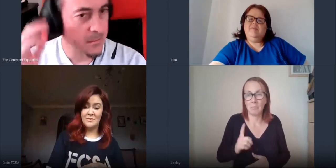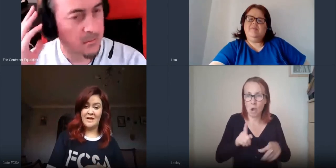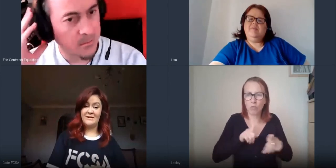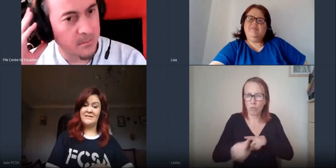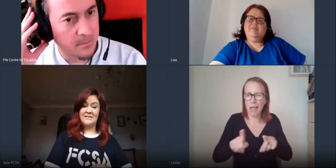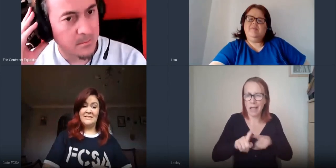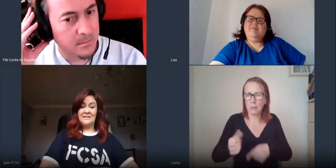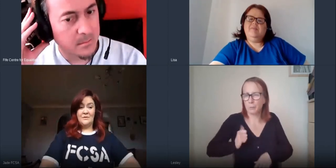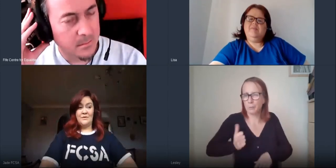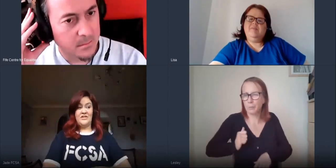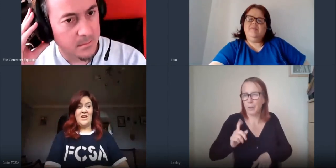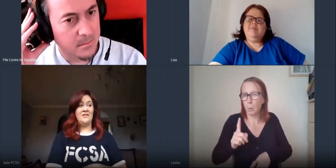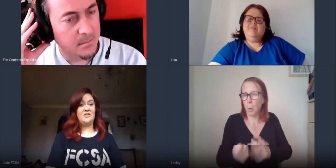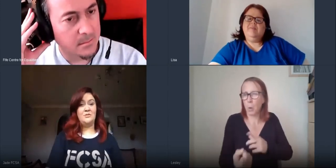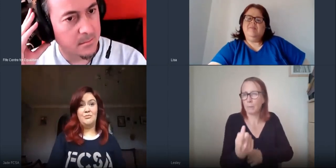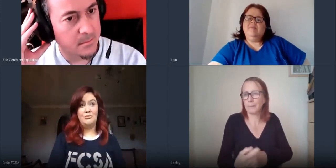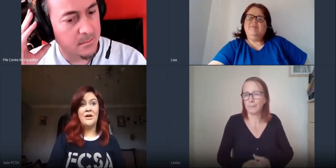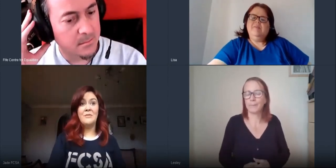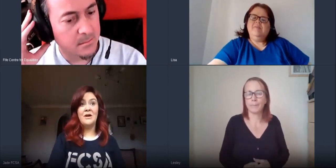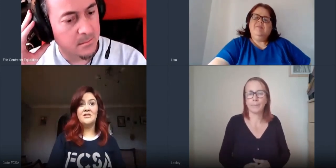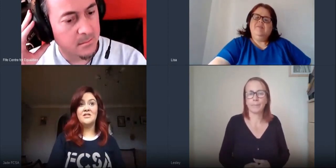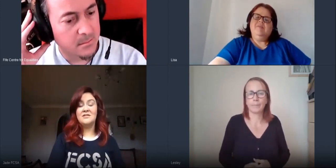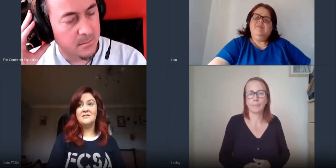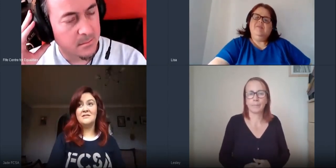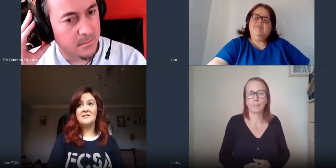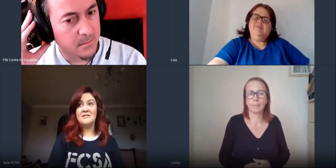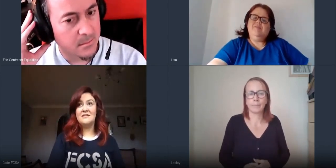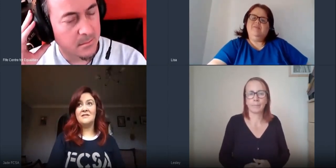as we can we've changed pretty much